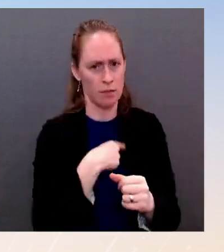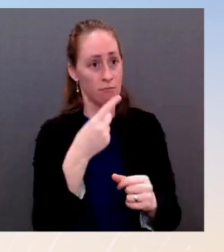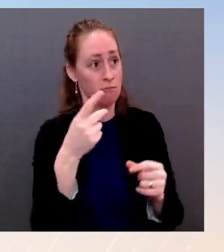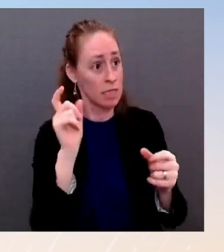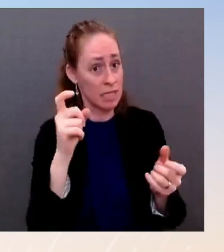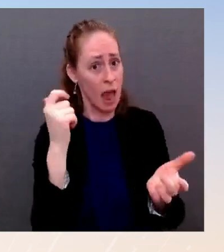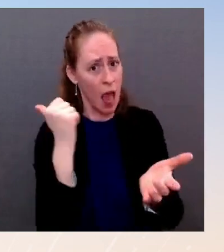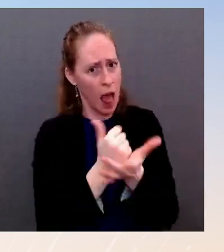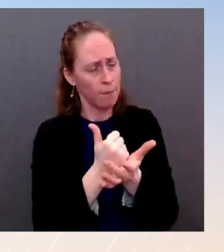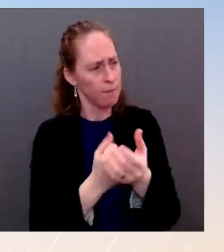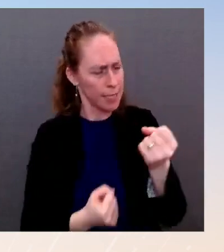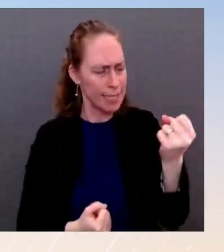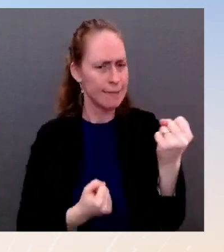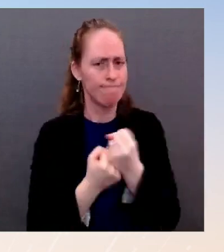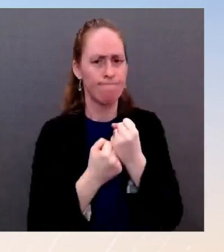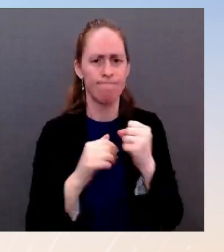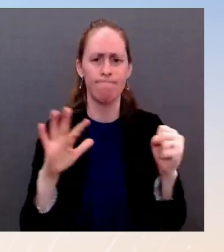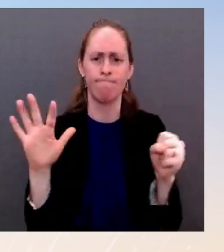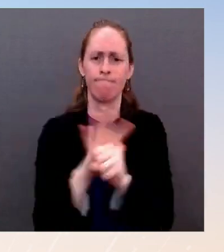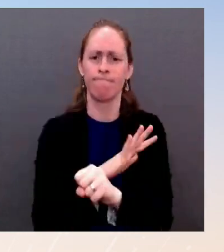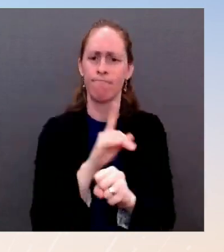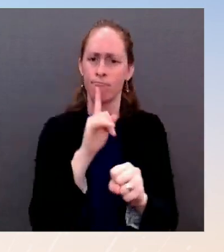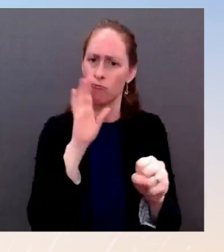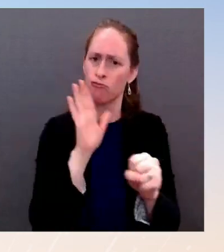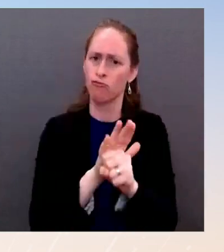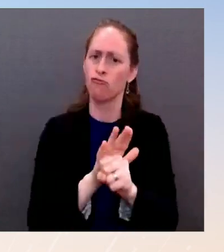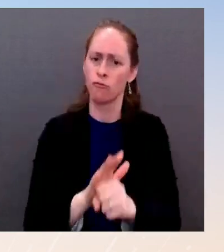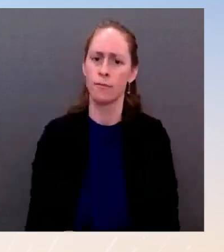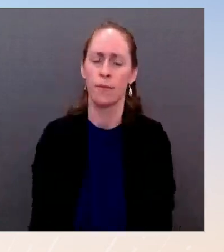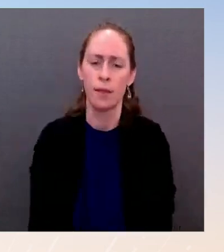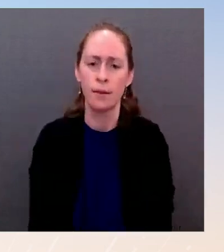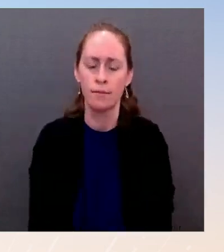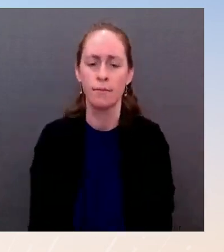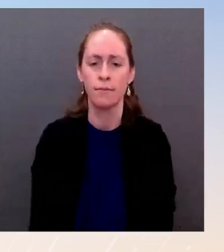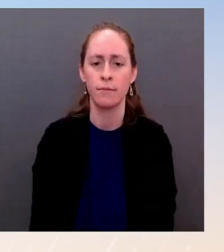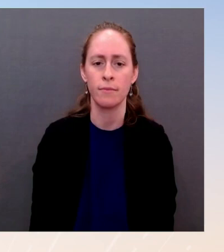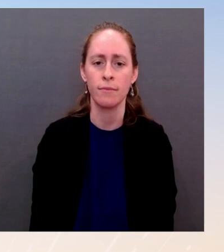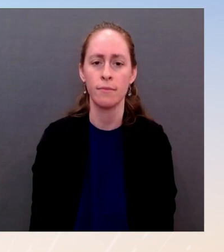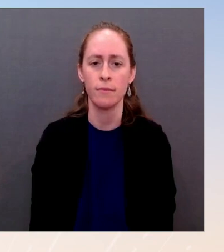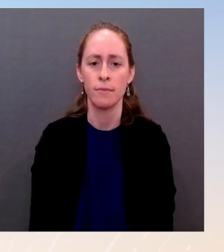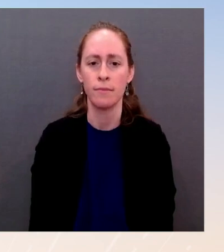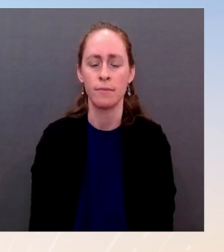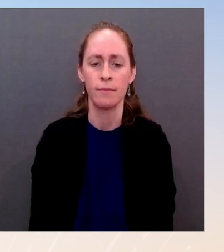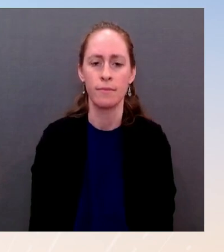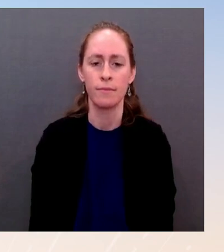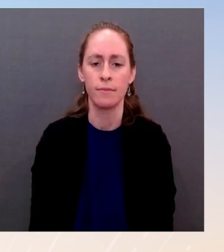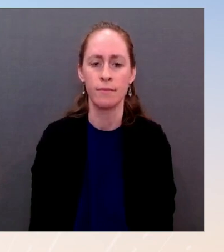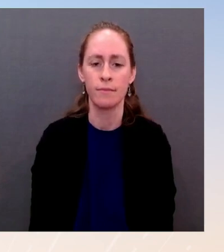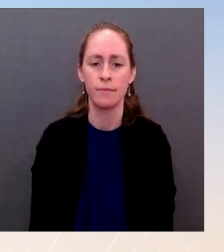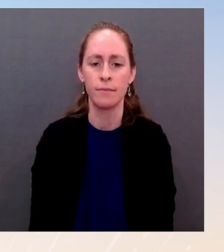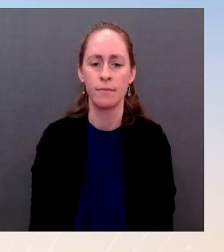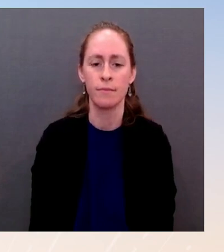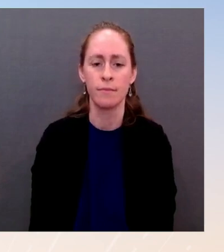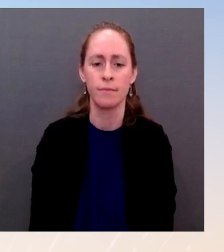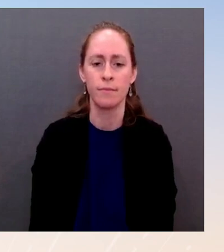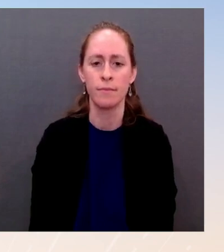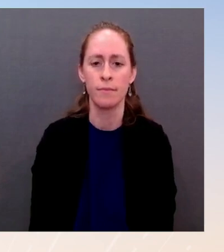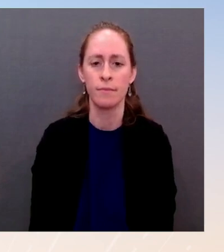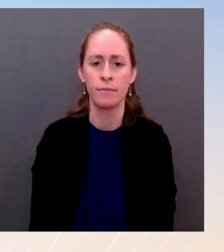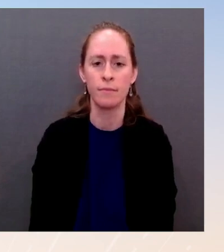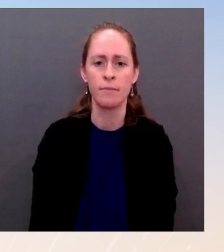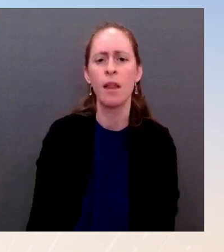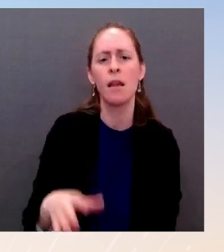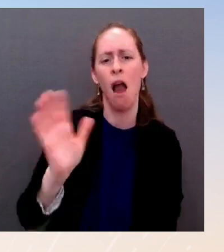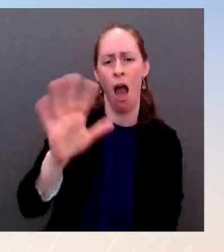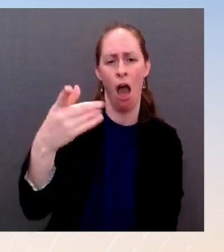our presence along the eastern flank. The Press the sanctions part, though, Jake. What about the pre-invasion sanctions? You didn't answer that part of my question. Is